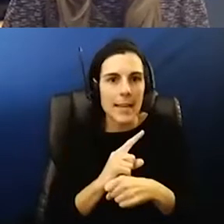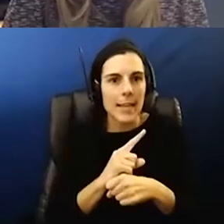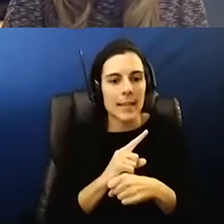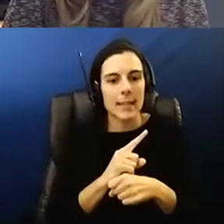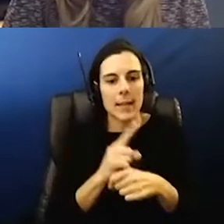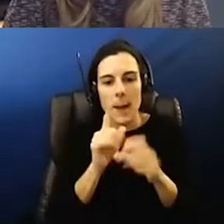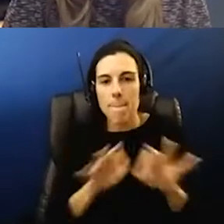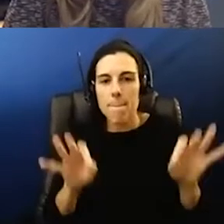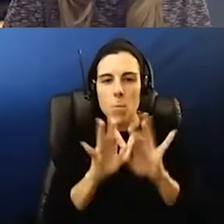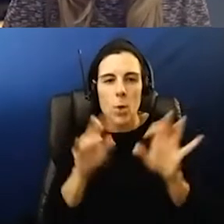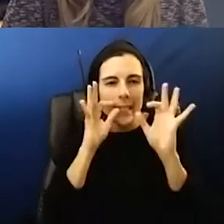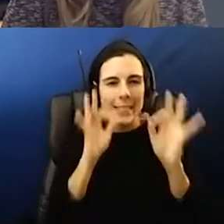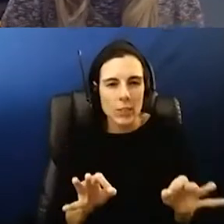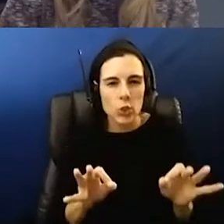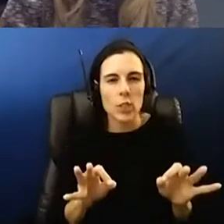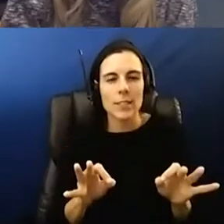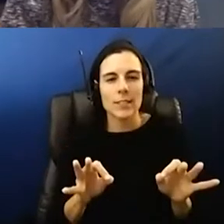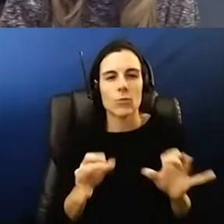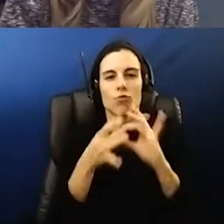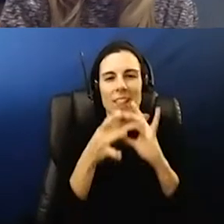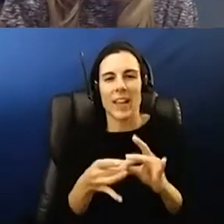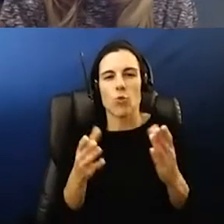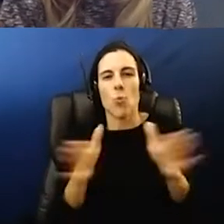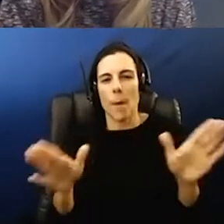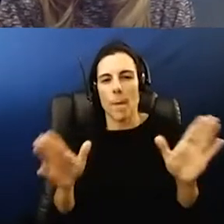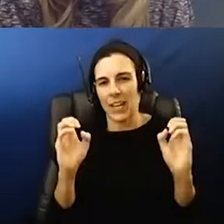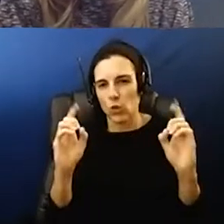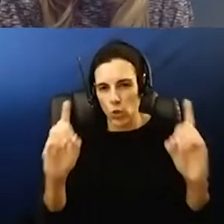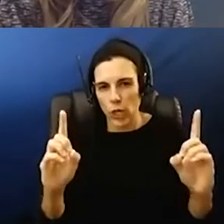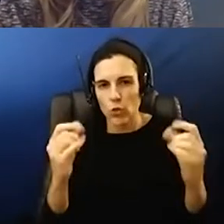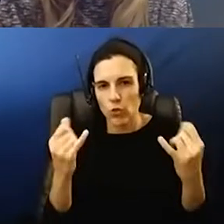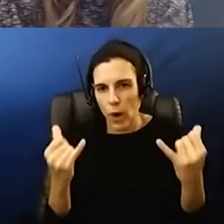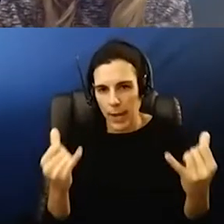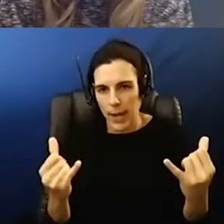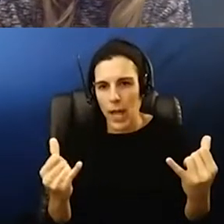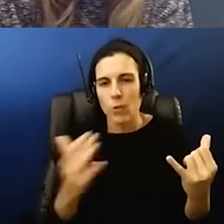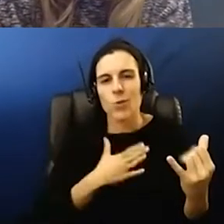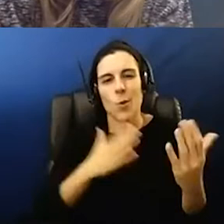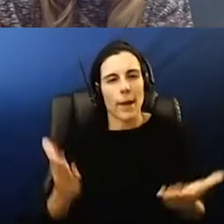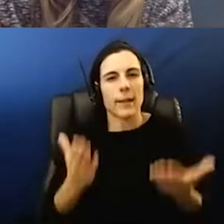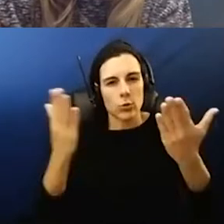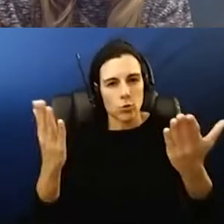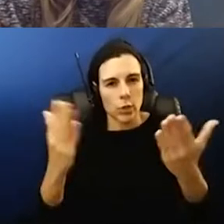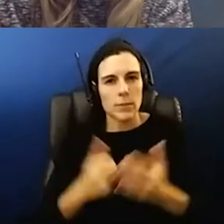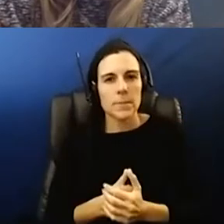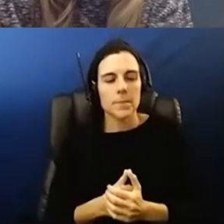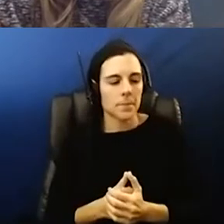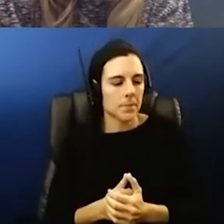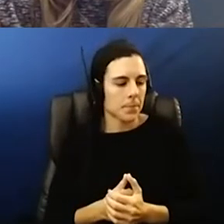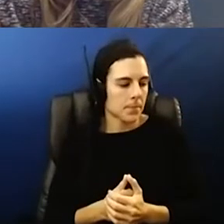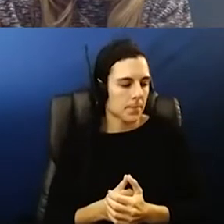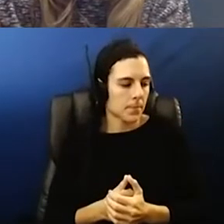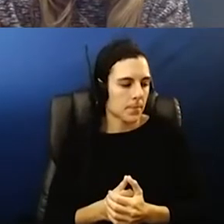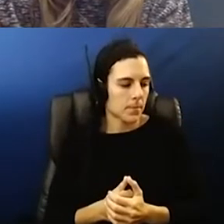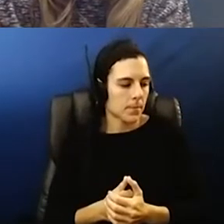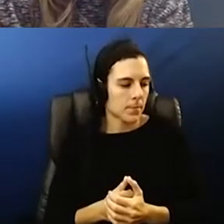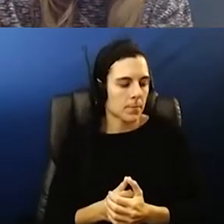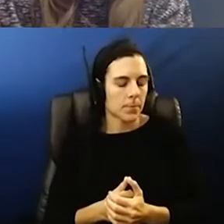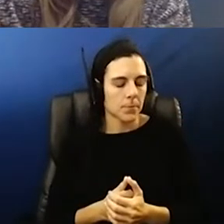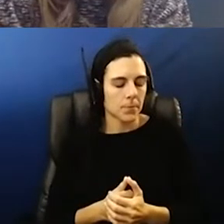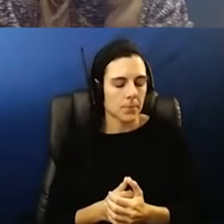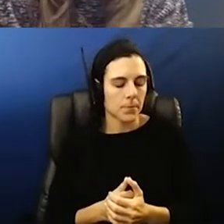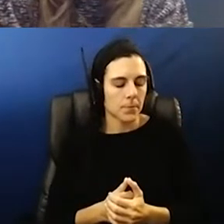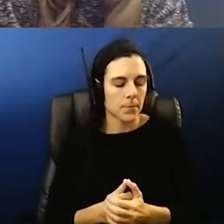right now so um that would be that would be my suggestion um another